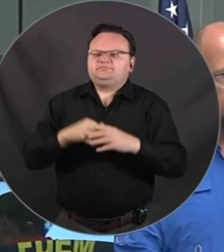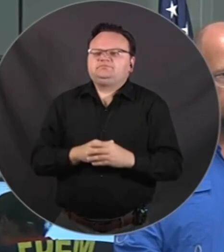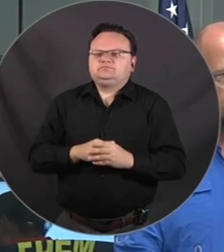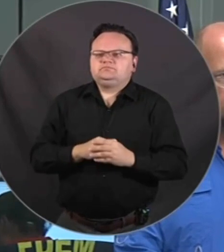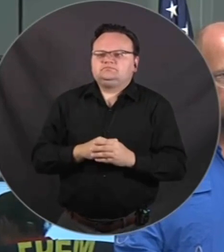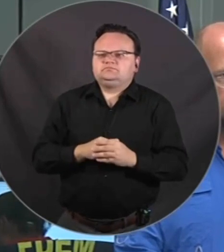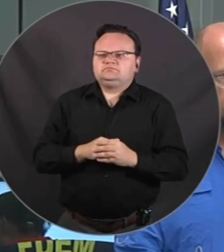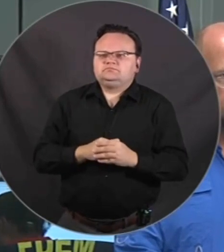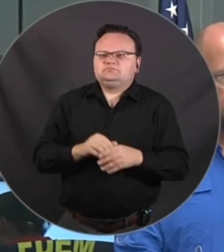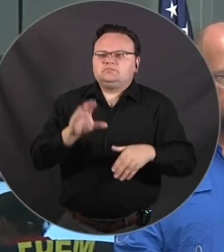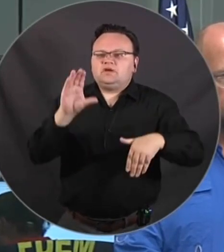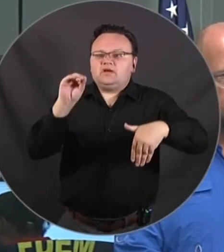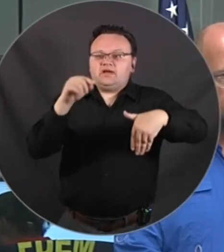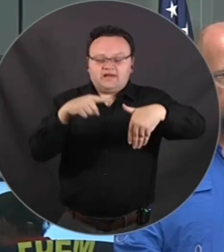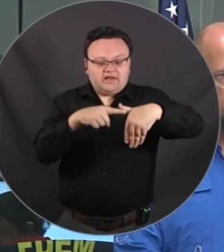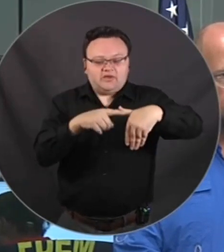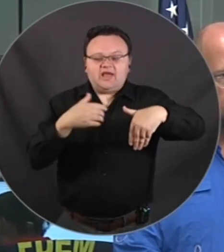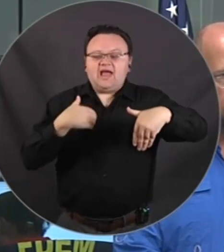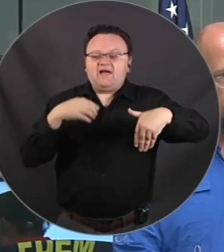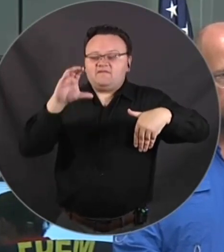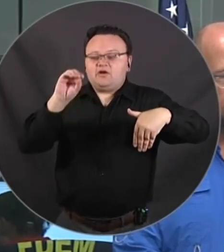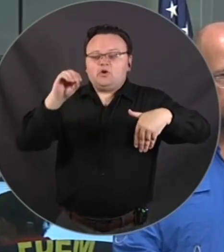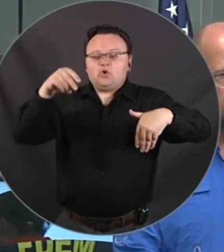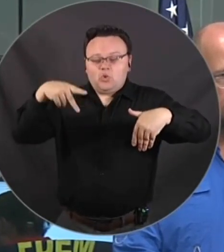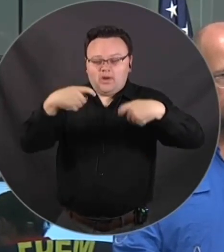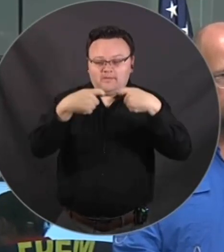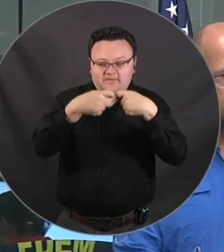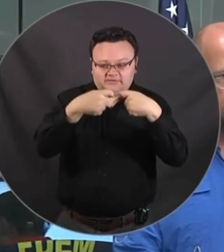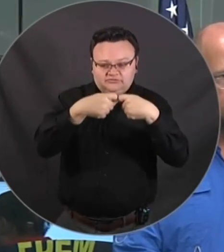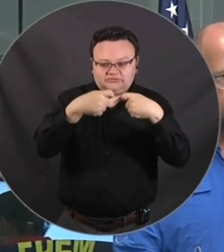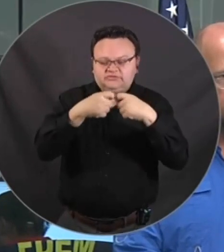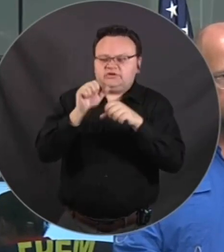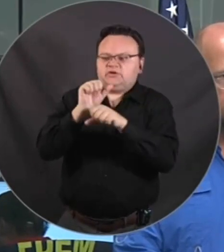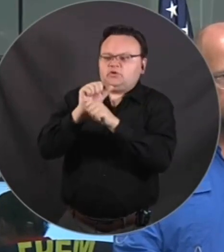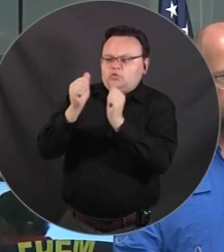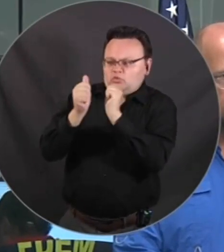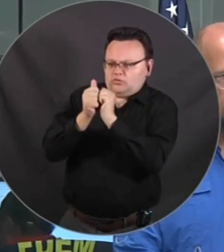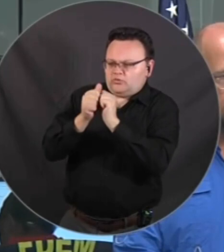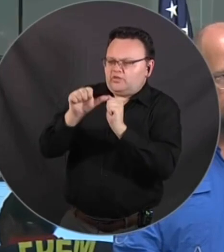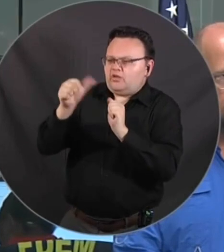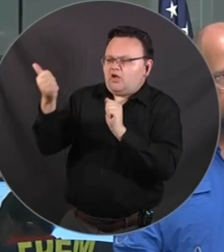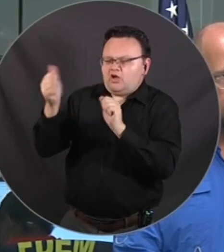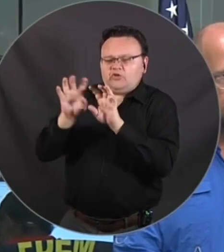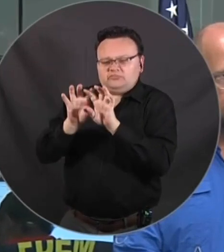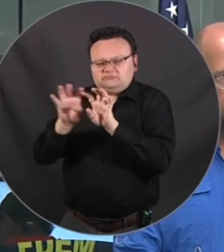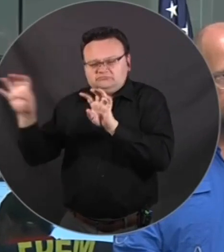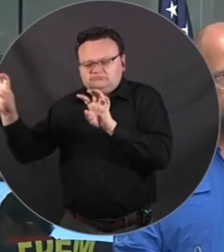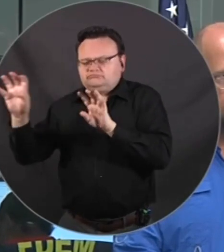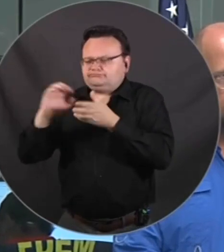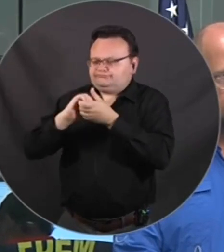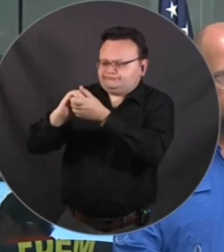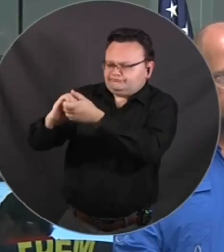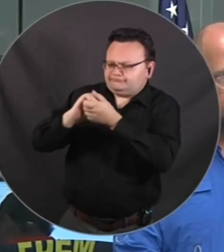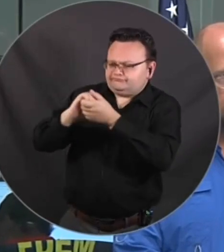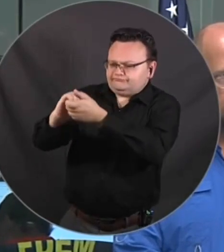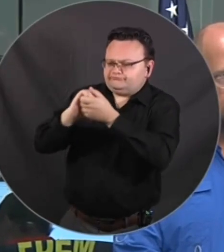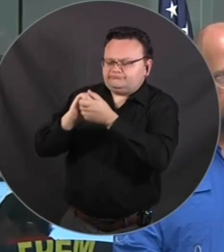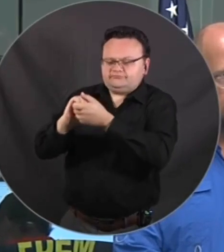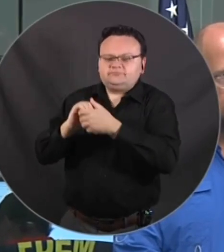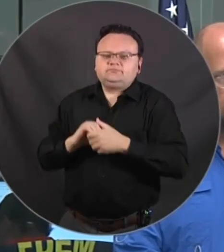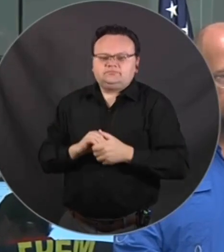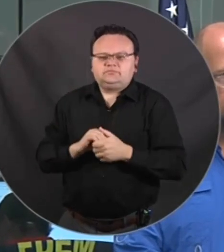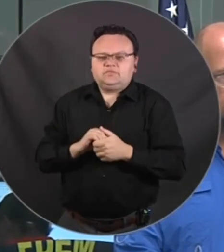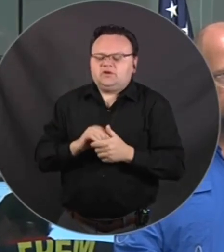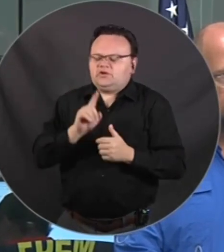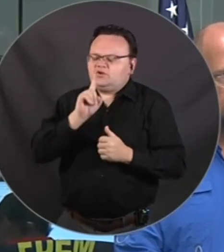have co-ops and they are working to accept the mutual aid from the linemen that we have. All the linemen that were here, the tens